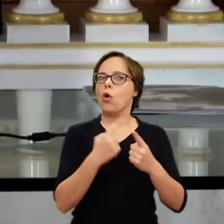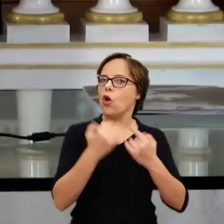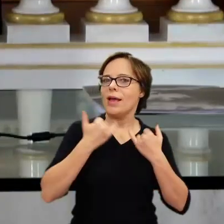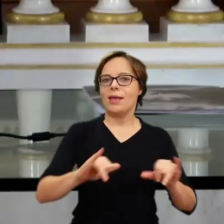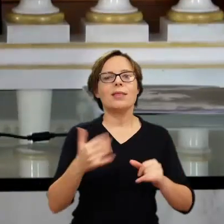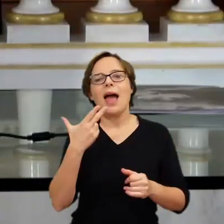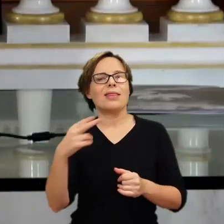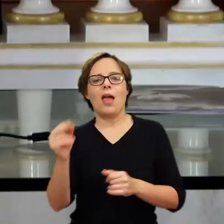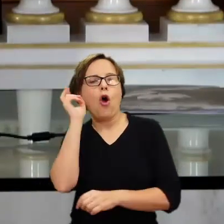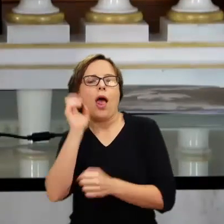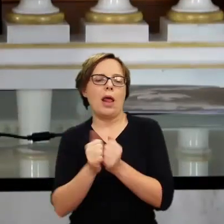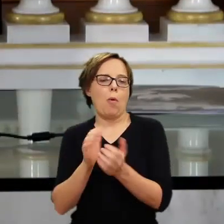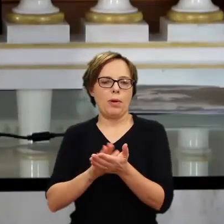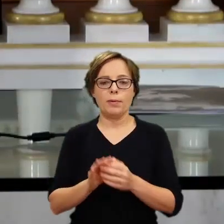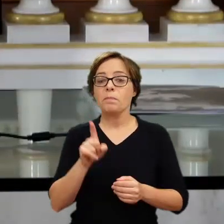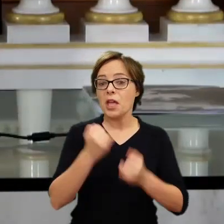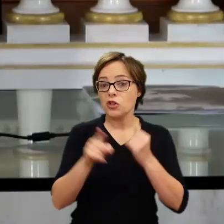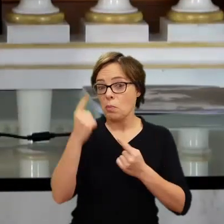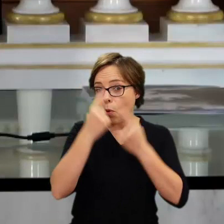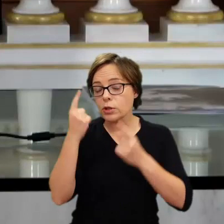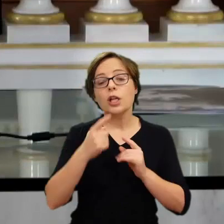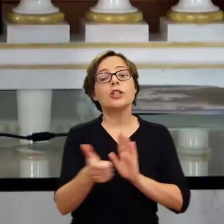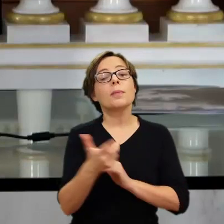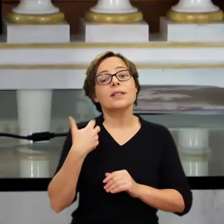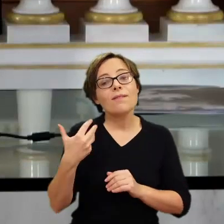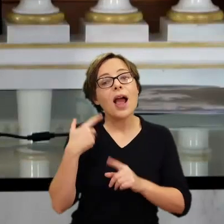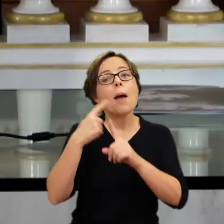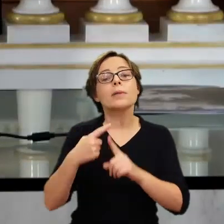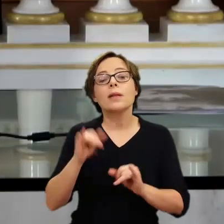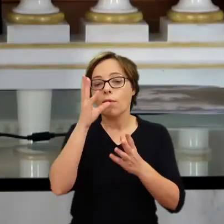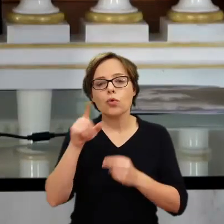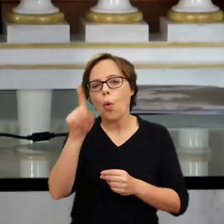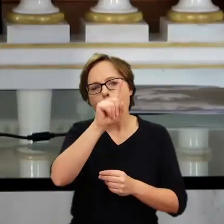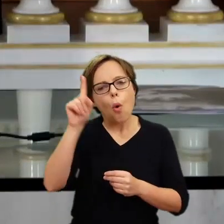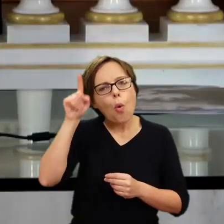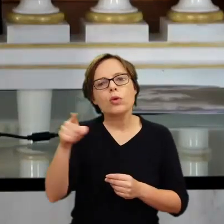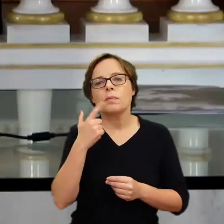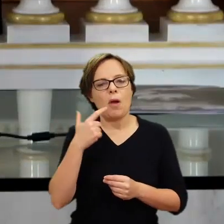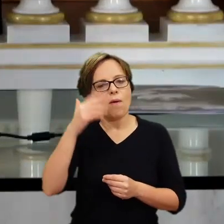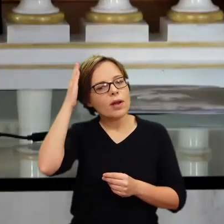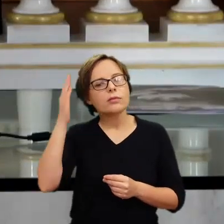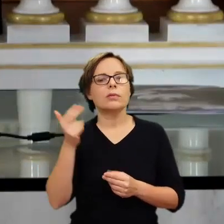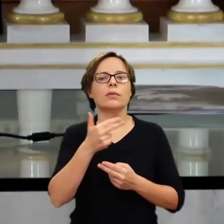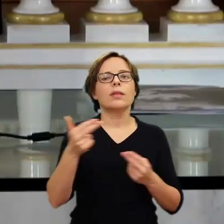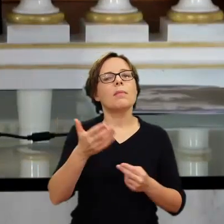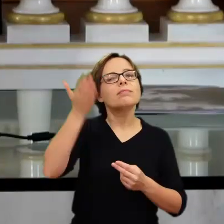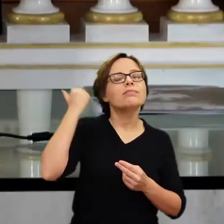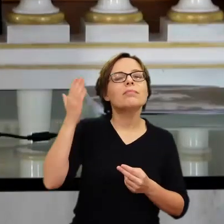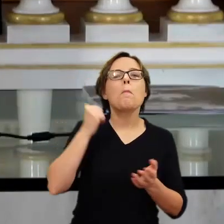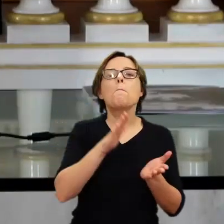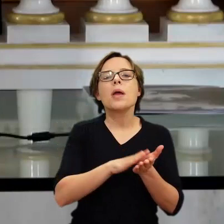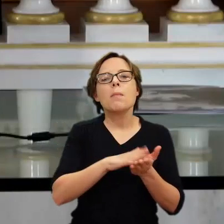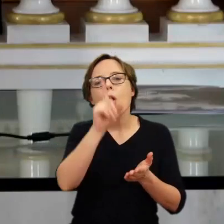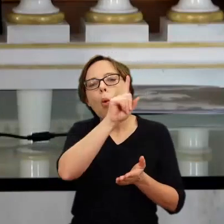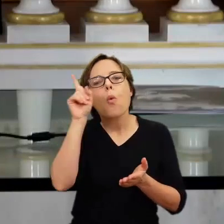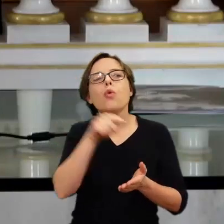biblical. And actually, if you think of 17th century Amsterdam, you know, people had a very vague idea of what people wore at the times of the Bible.